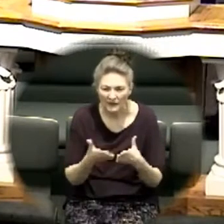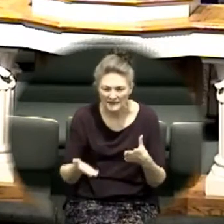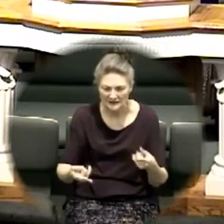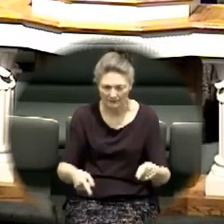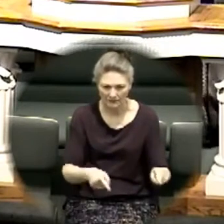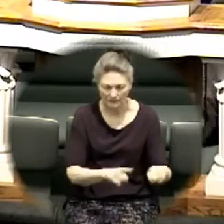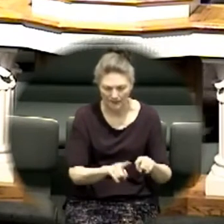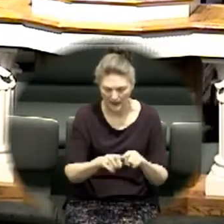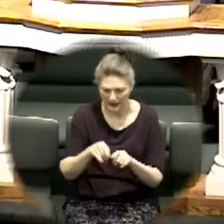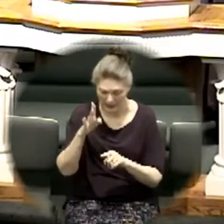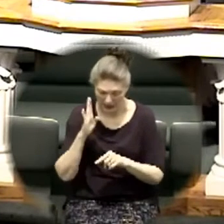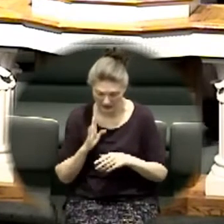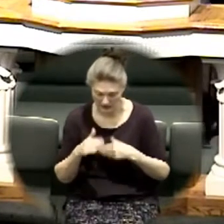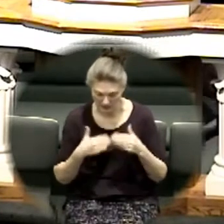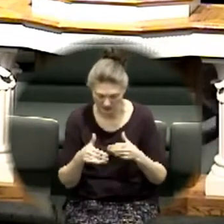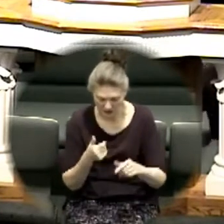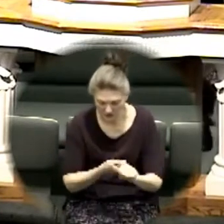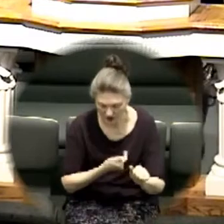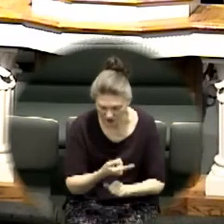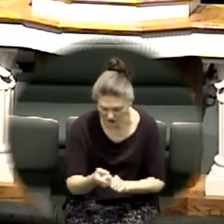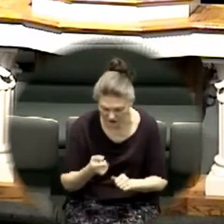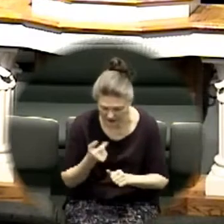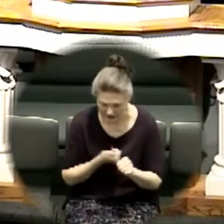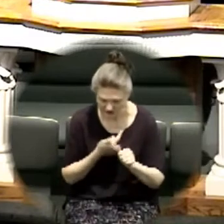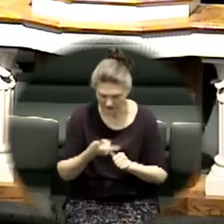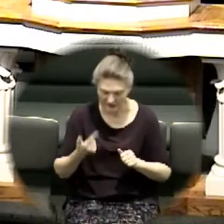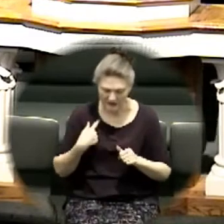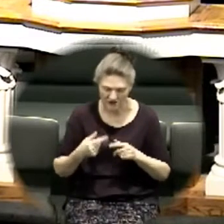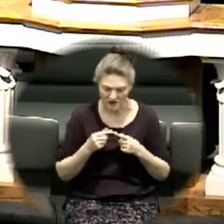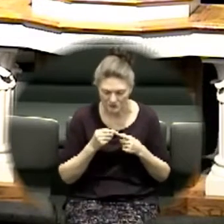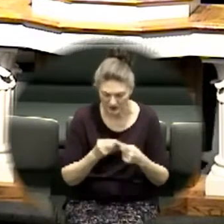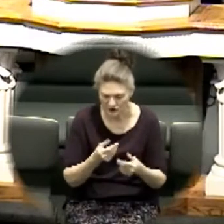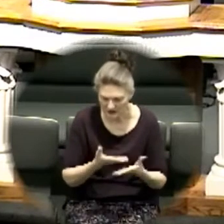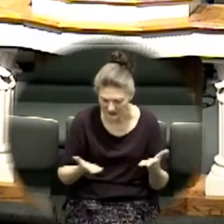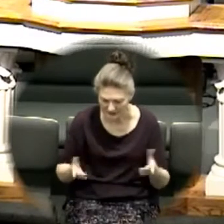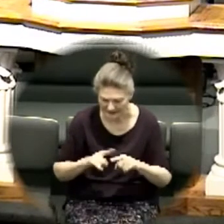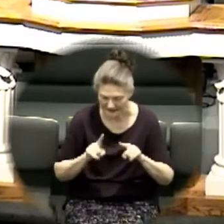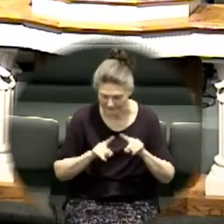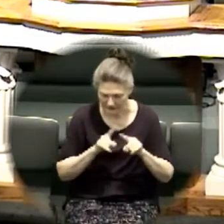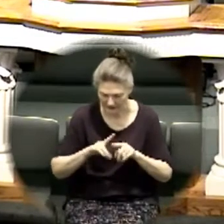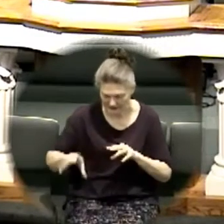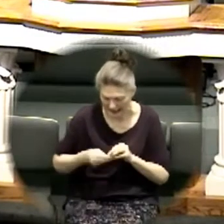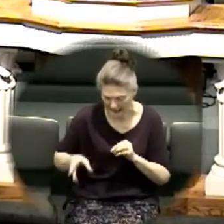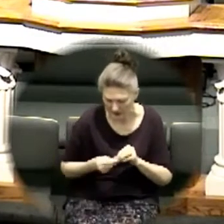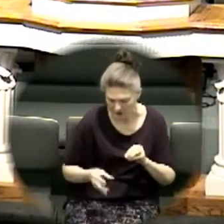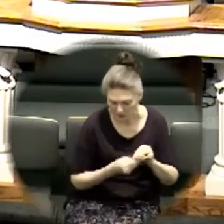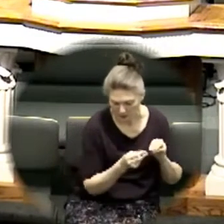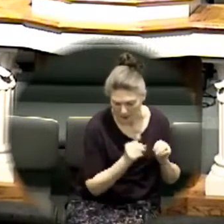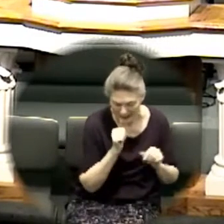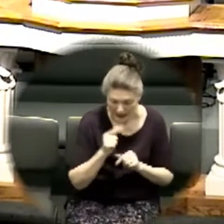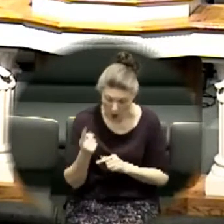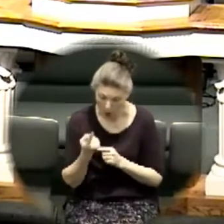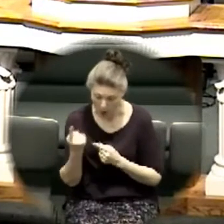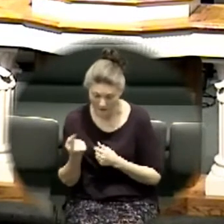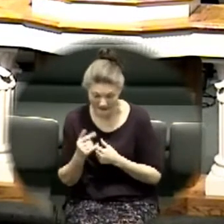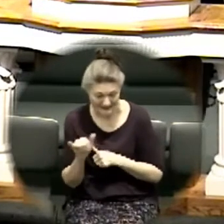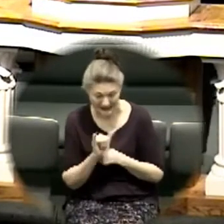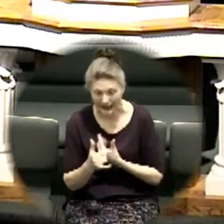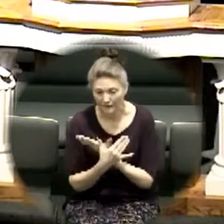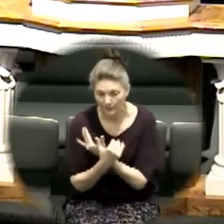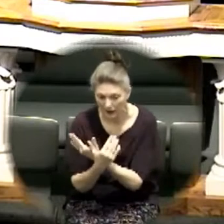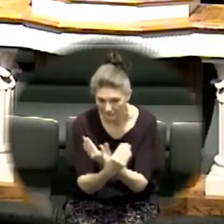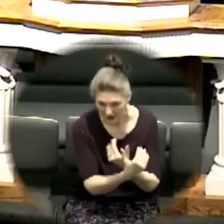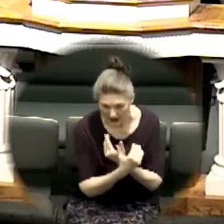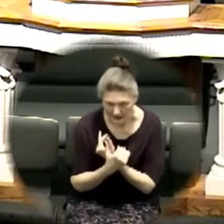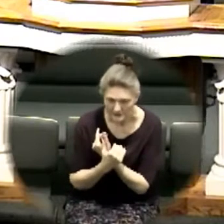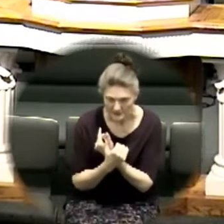process for each of you and each of us it's a unique something different that's adding to we're not all going to be monarchs and all those